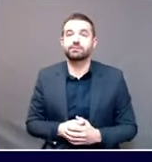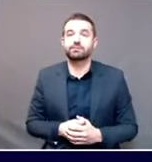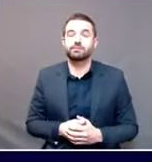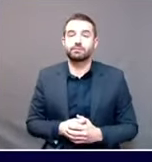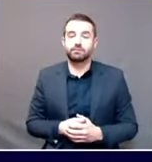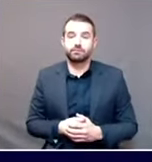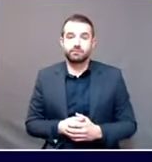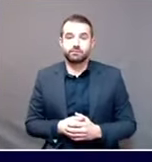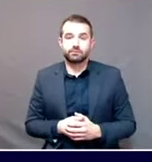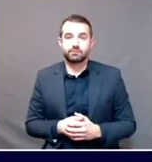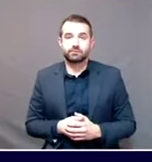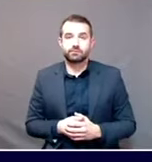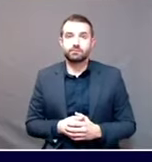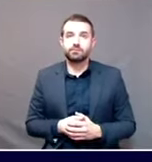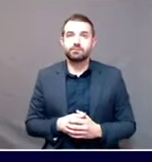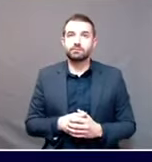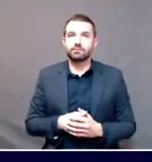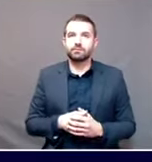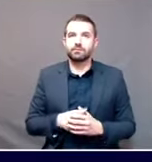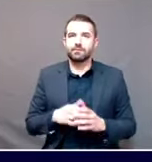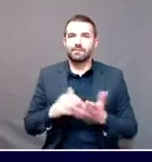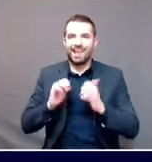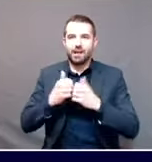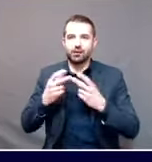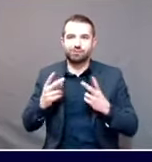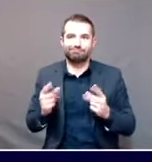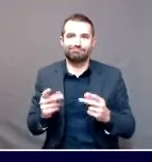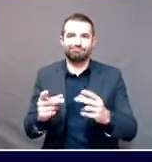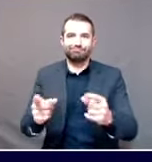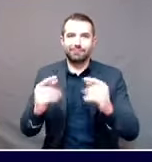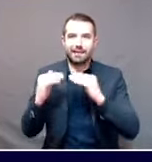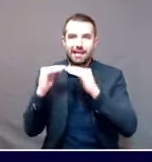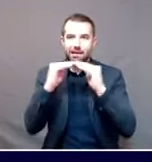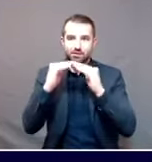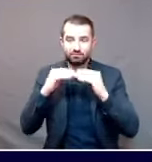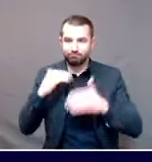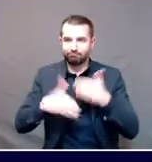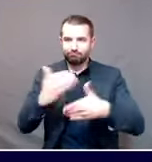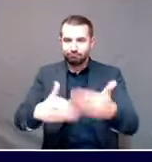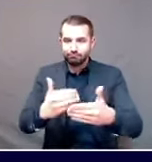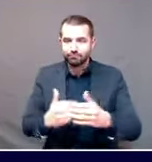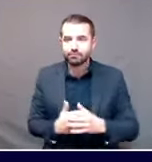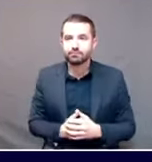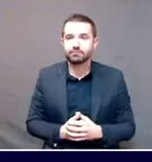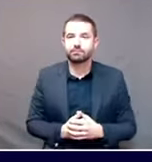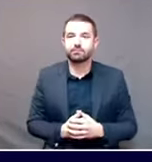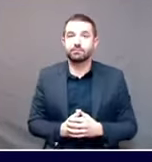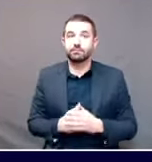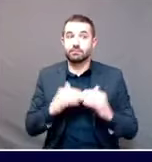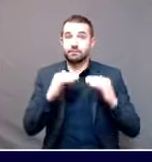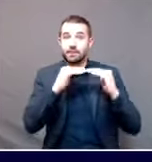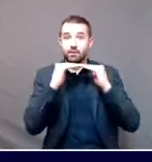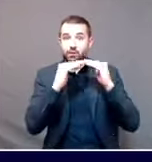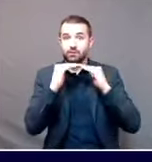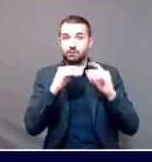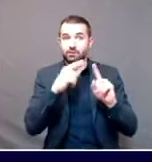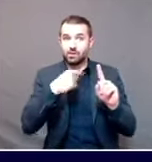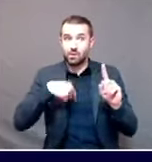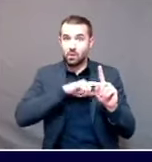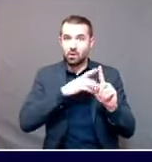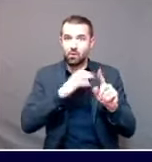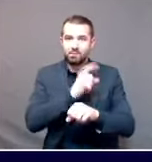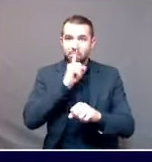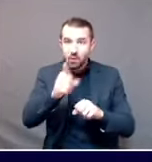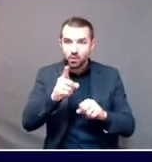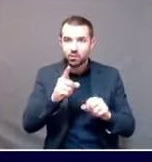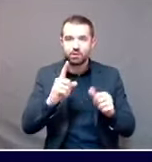is velocity. The other focus was equity. We wanted to make sure that even the first week's doses were equitably distributed